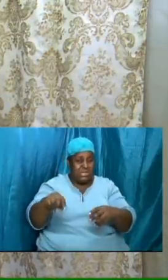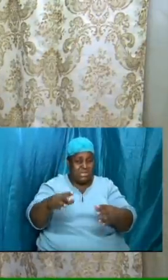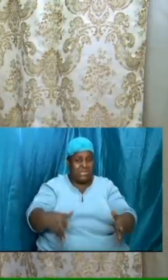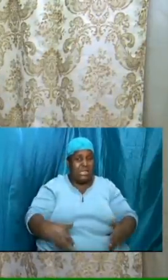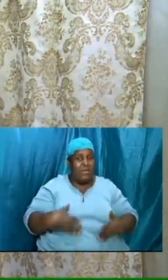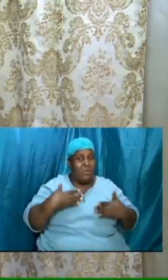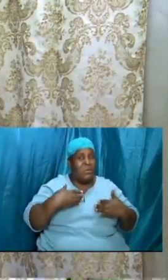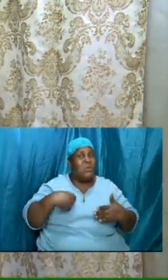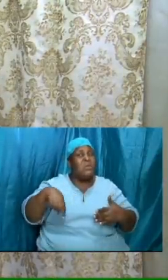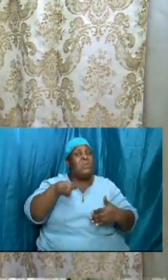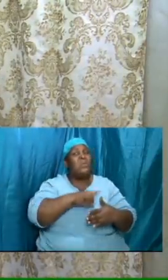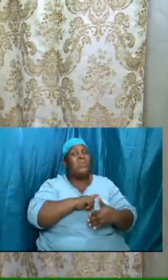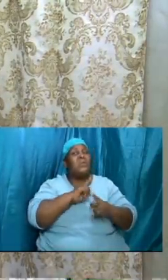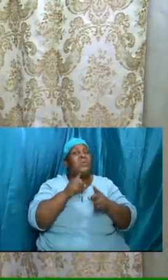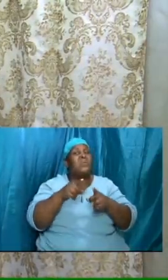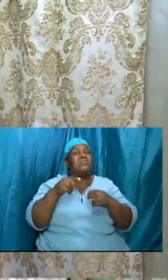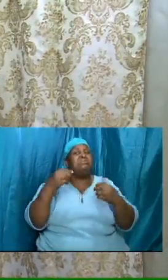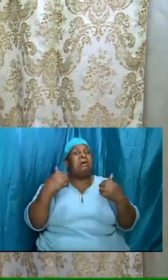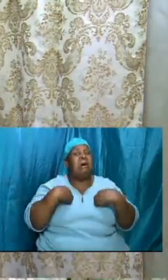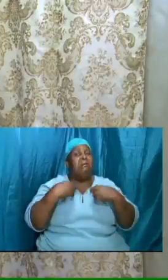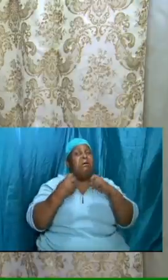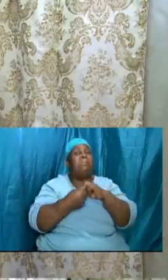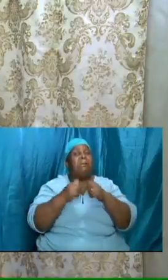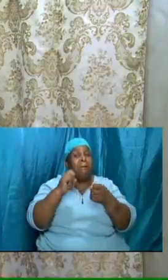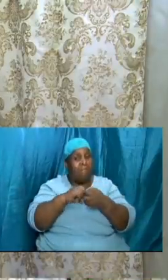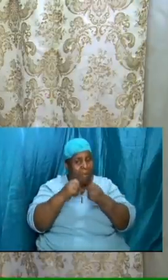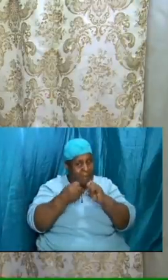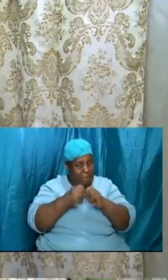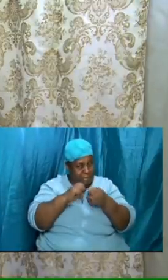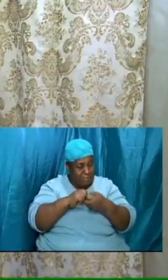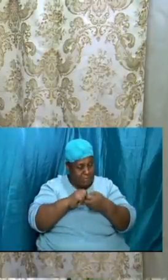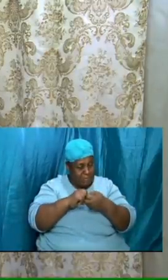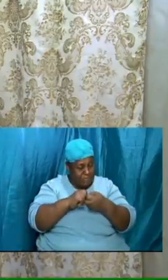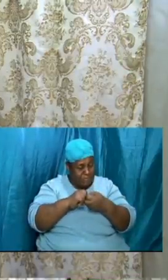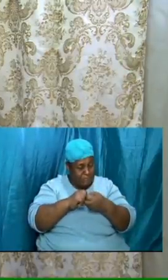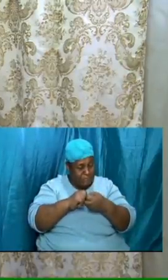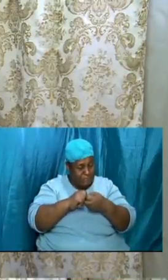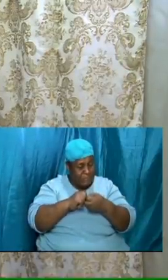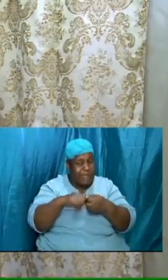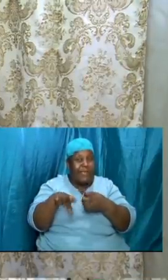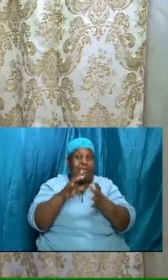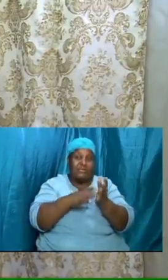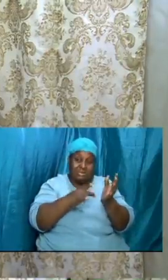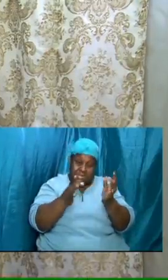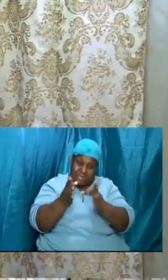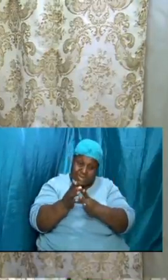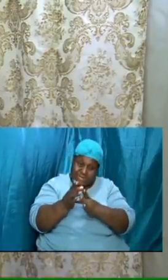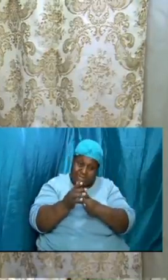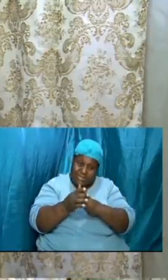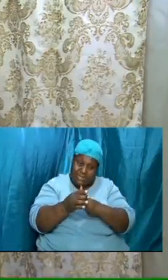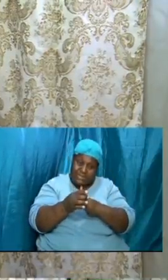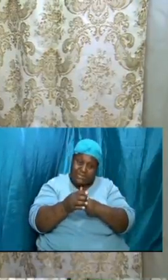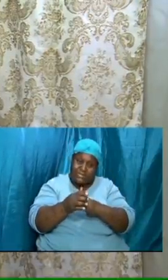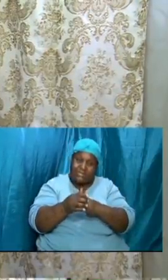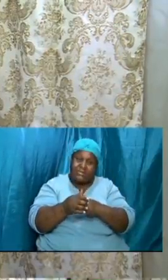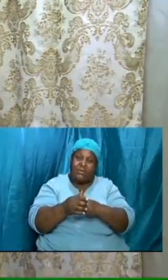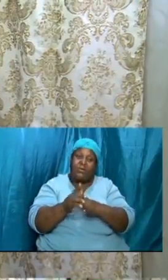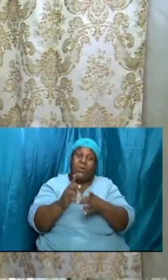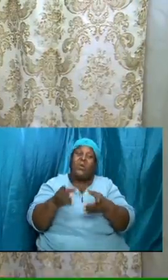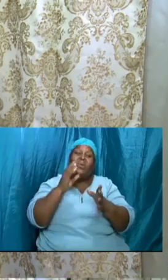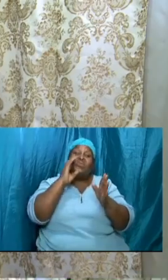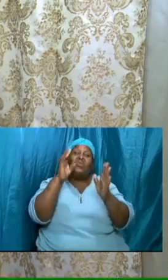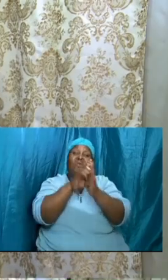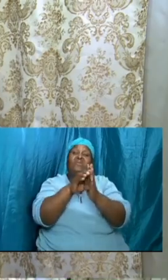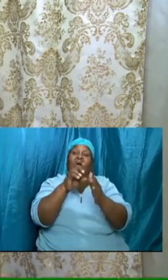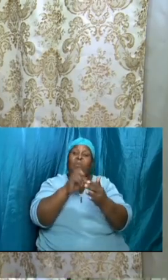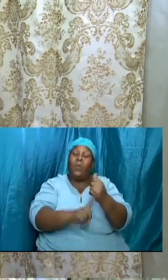problem if it is that folks are that jesus is going to govern what we do